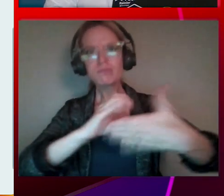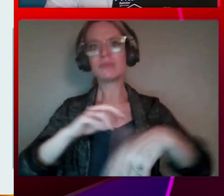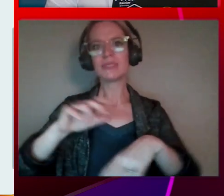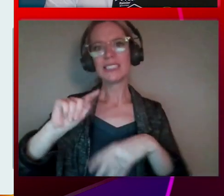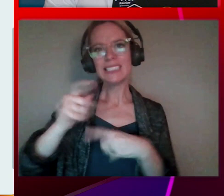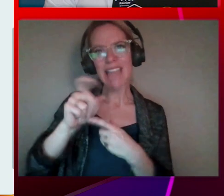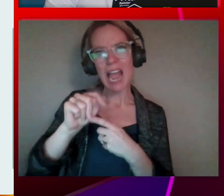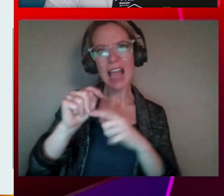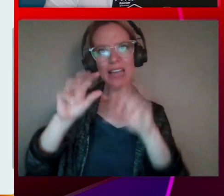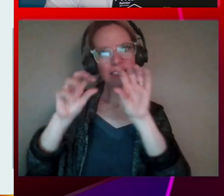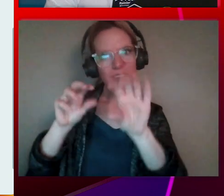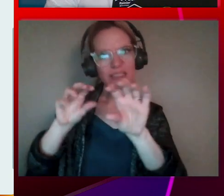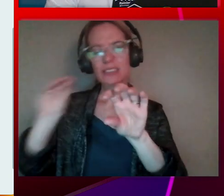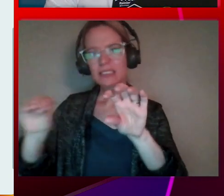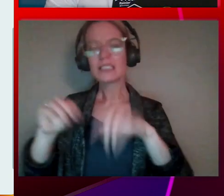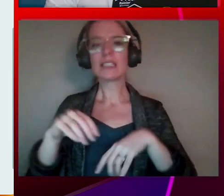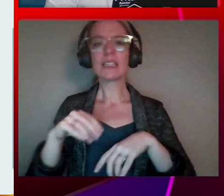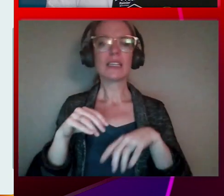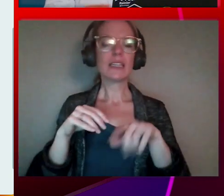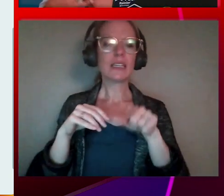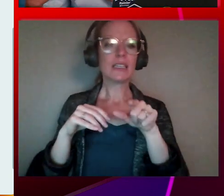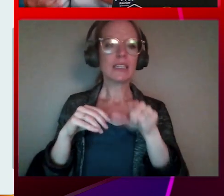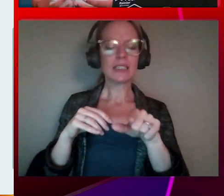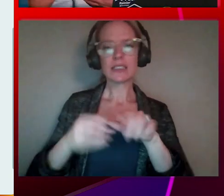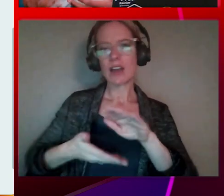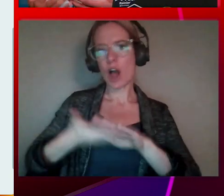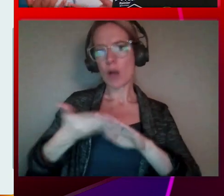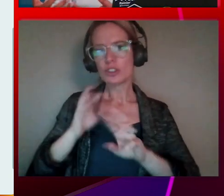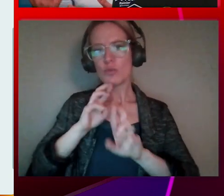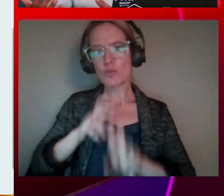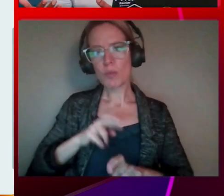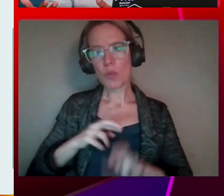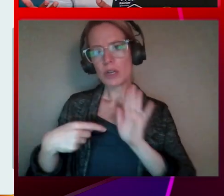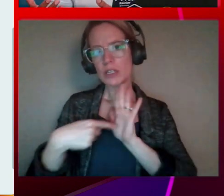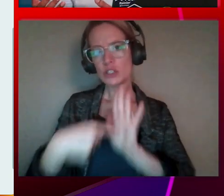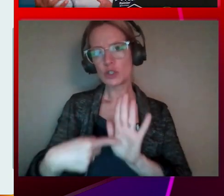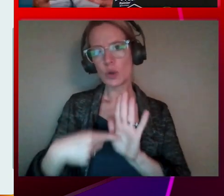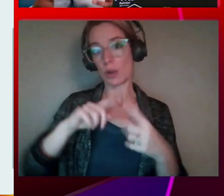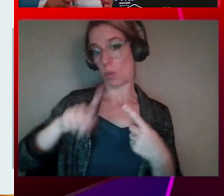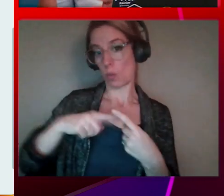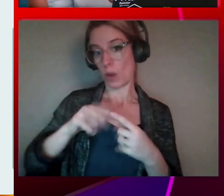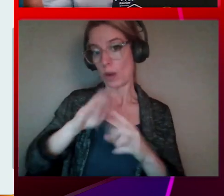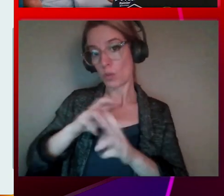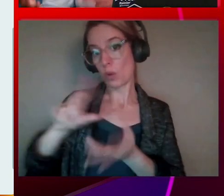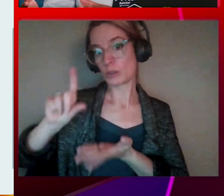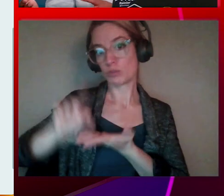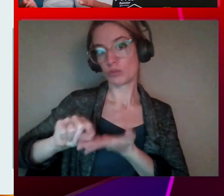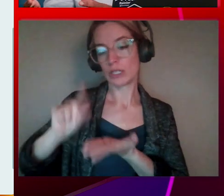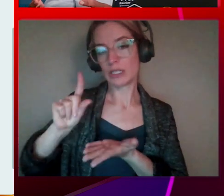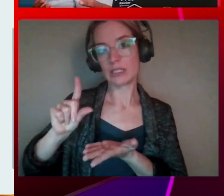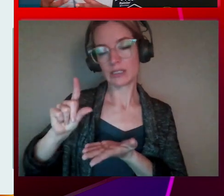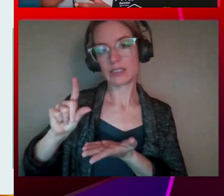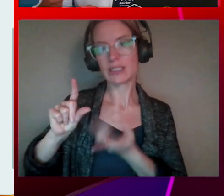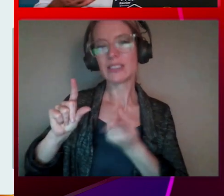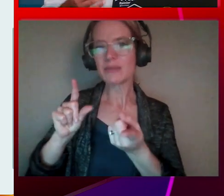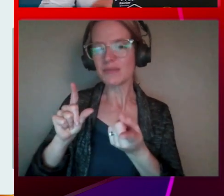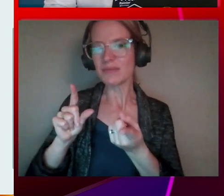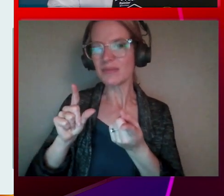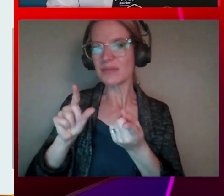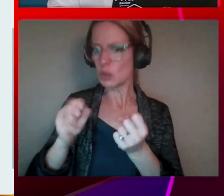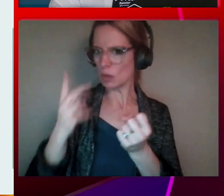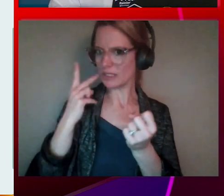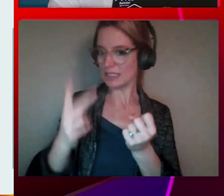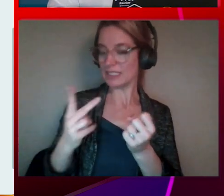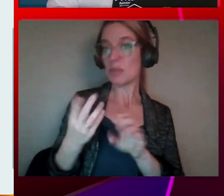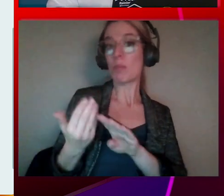like page numbers, right? Yeah. When this report was printed. So things that you kind of take for granted in terms of the authoring capability. Are now